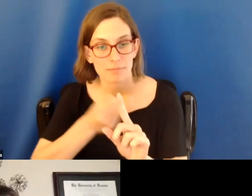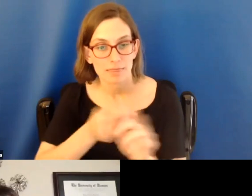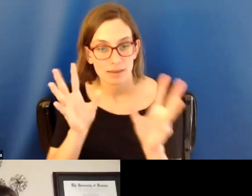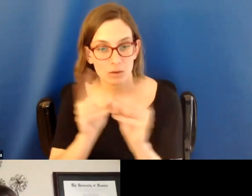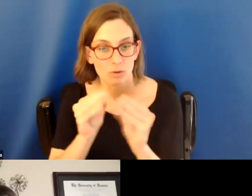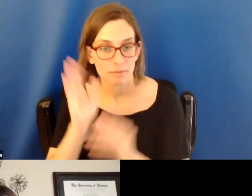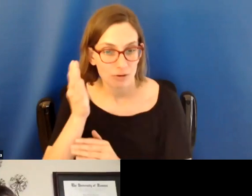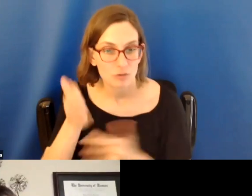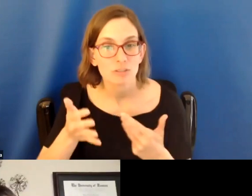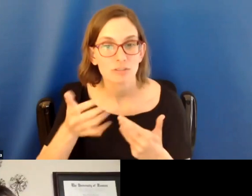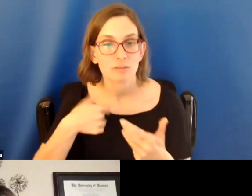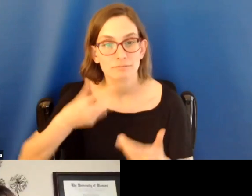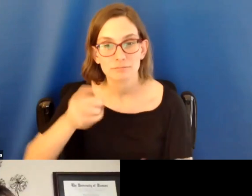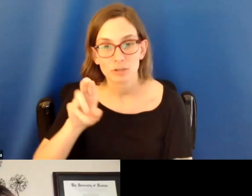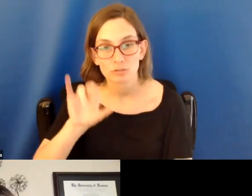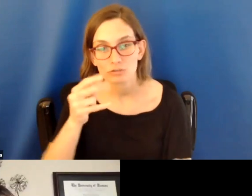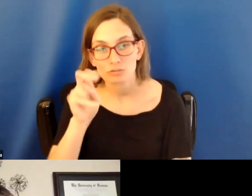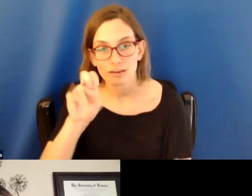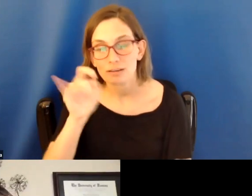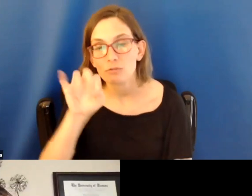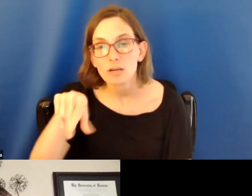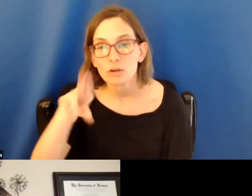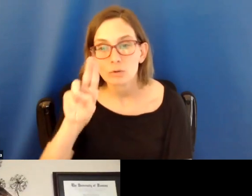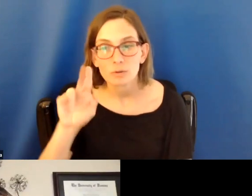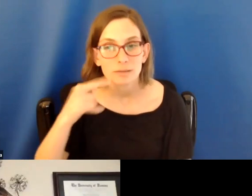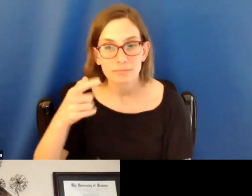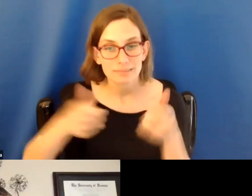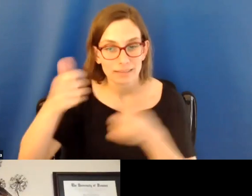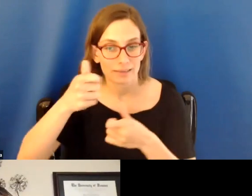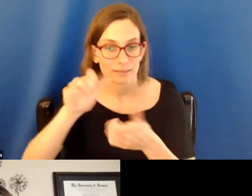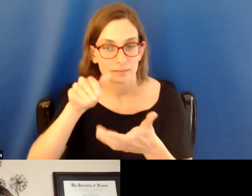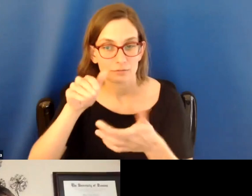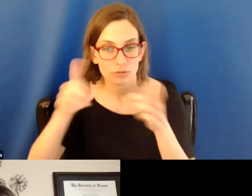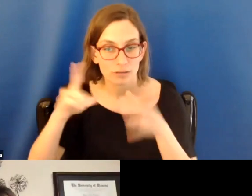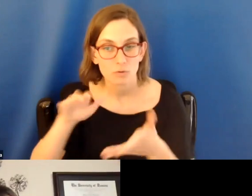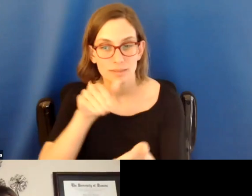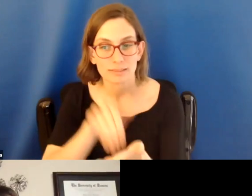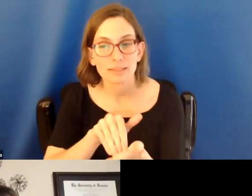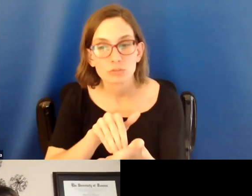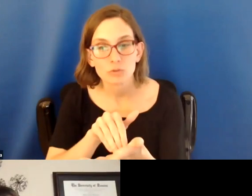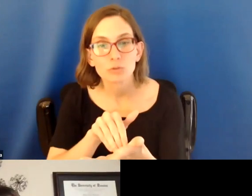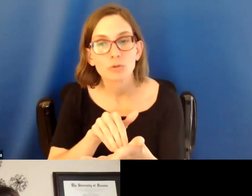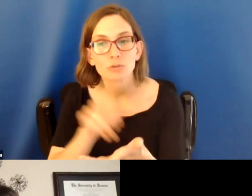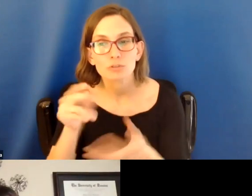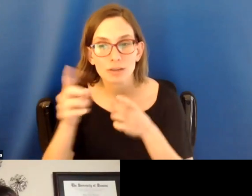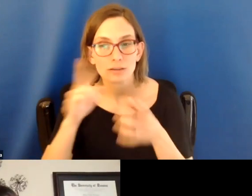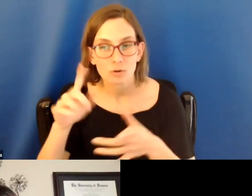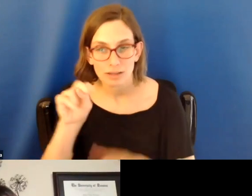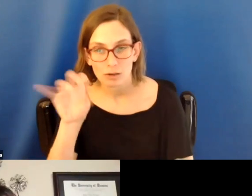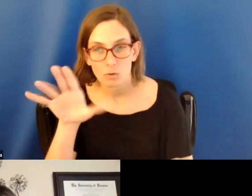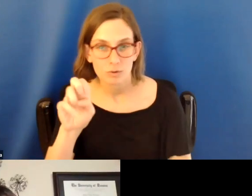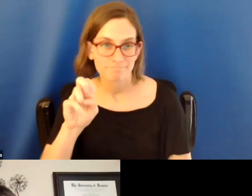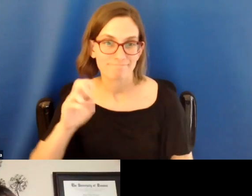am Dr. Jane Irungo. I'm the Executive Director of the Center and the Director of ENCO. And I'm very delighted to be your